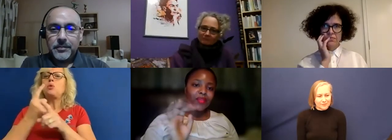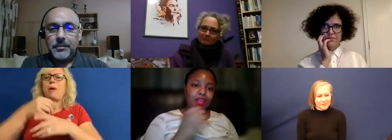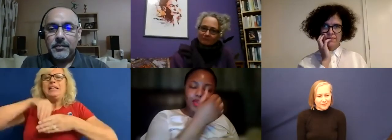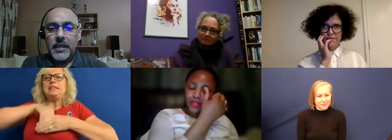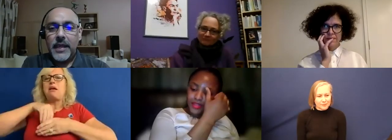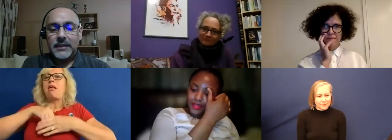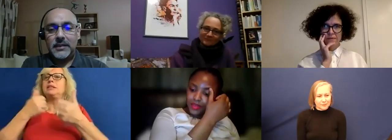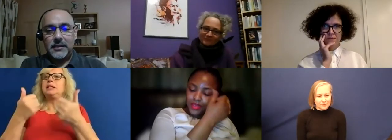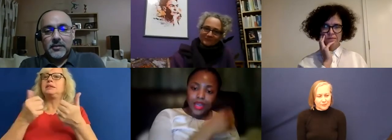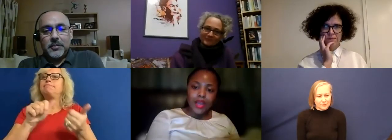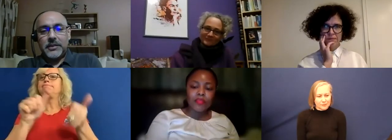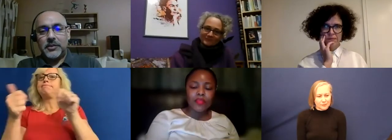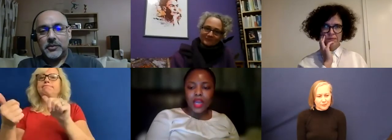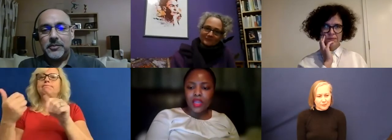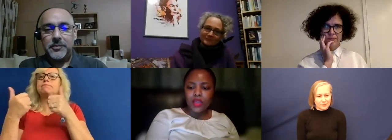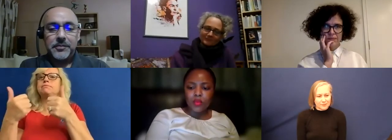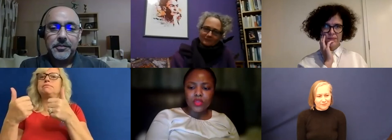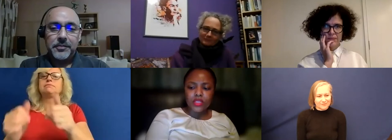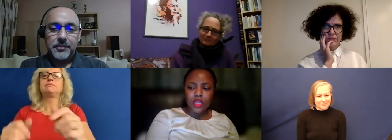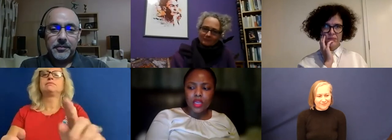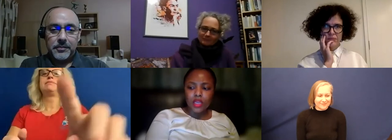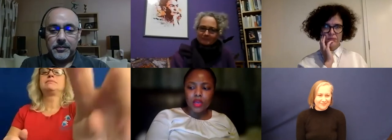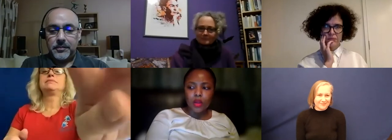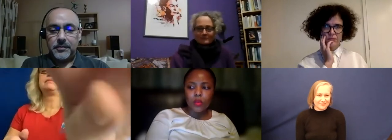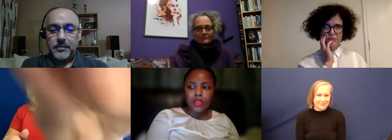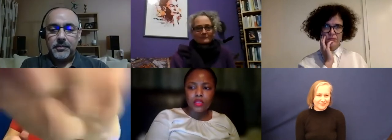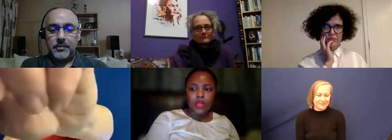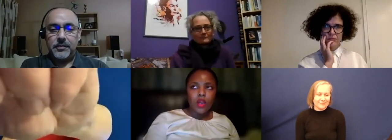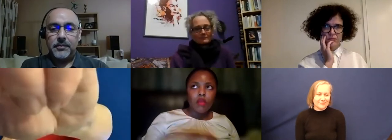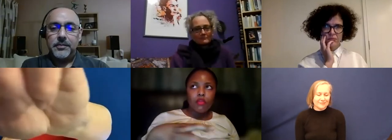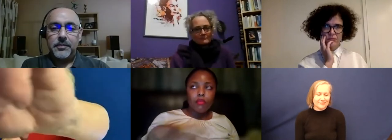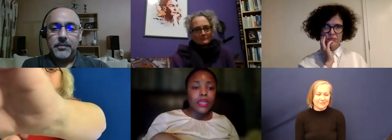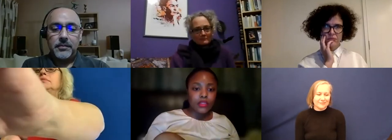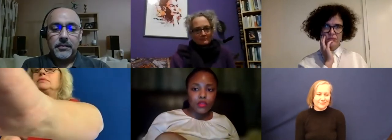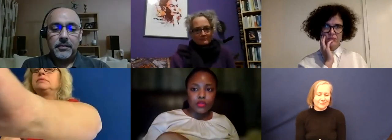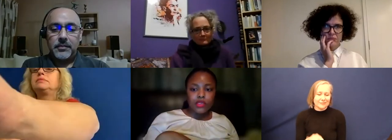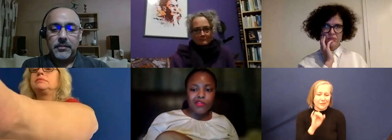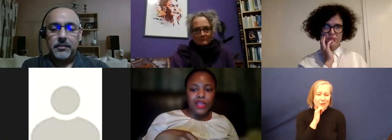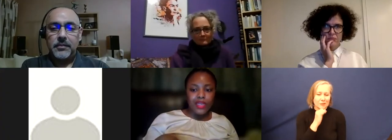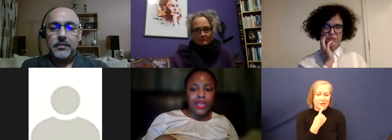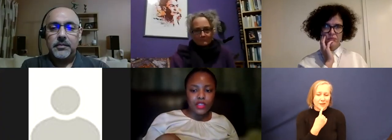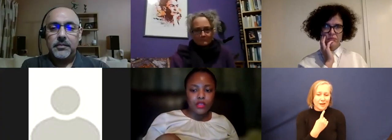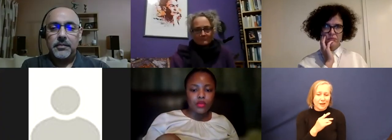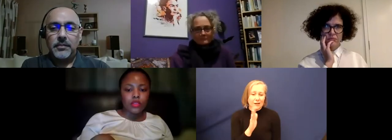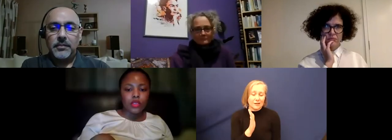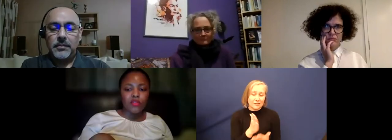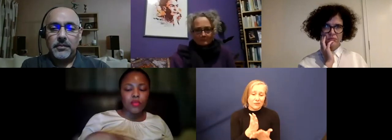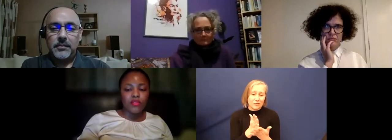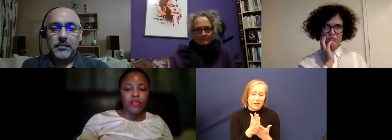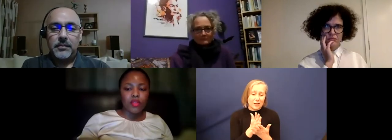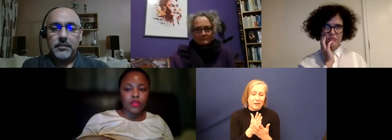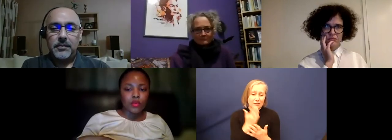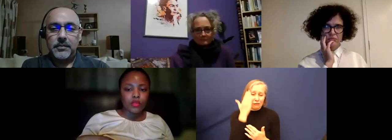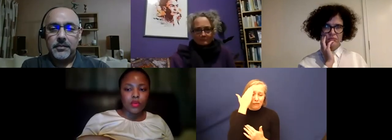If I could answer. I would say always reminding yourself and catching yourself